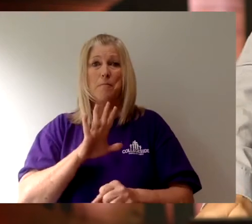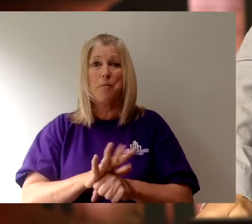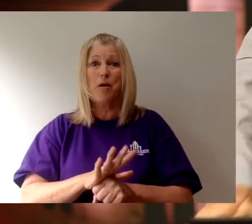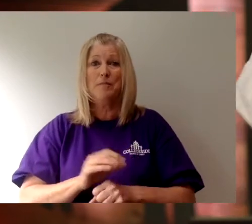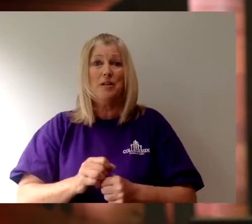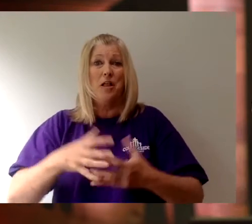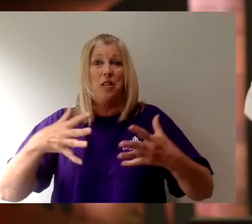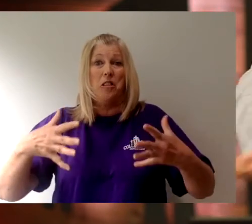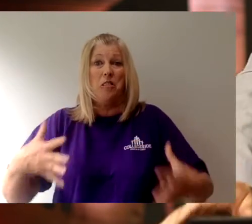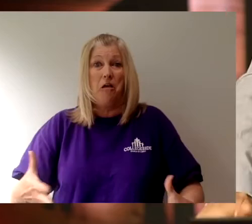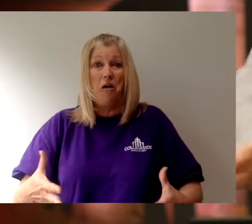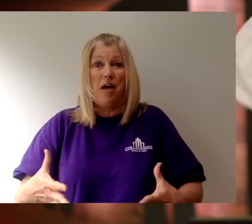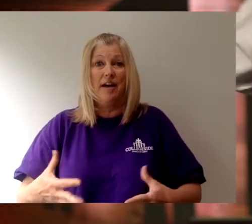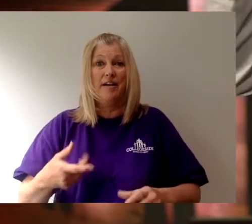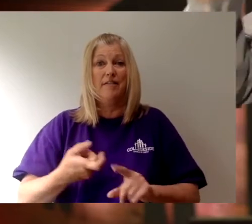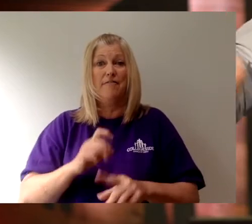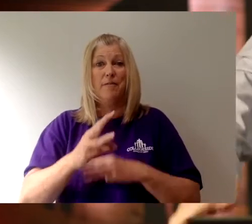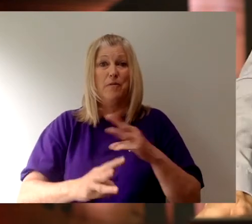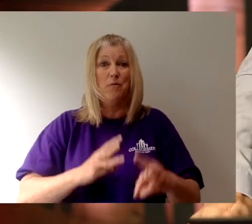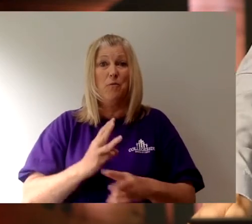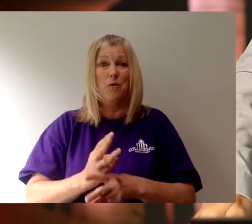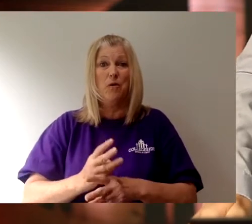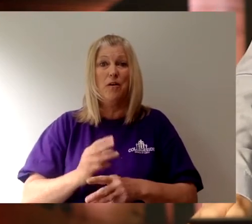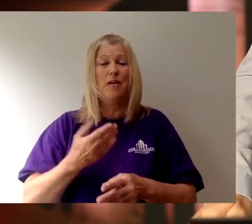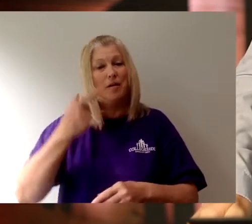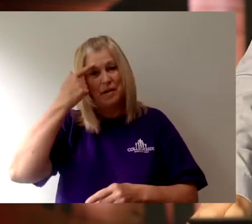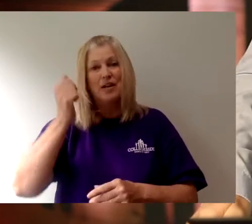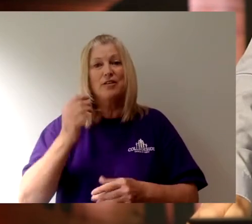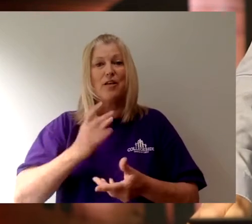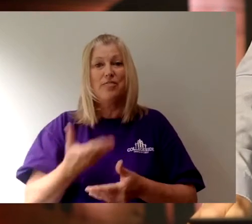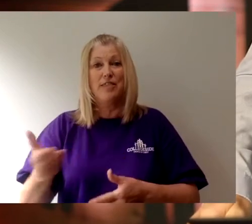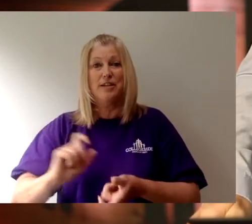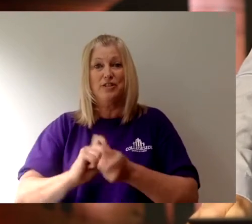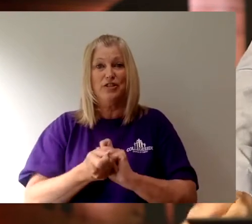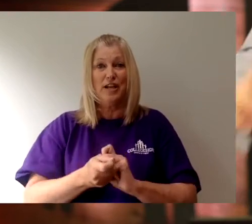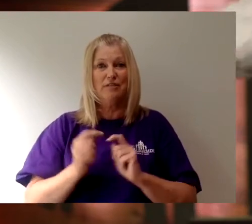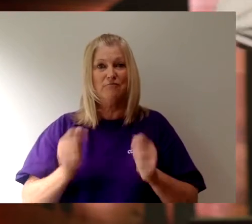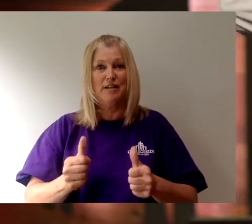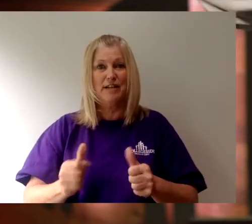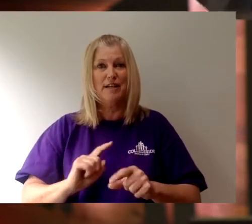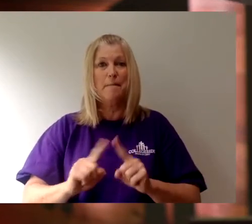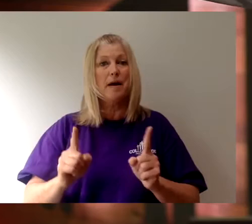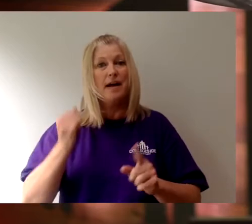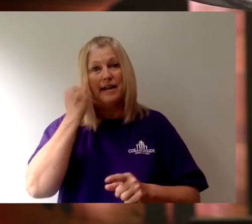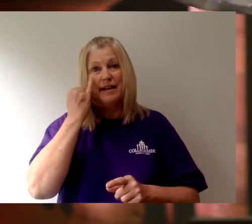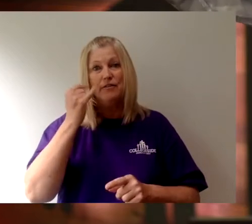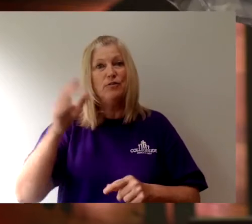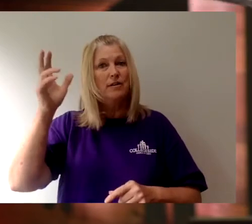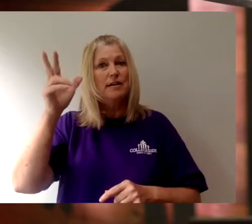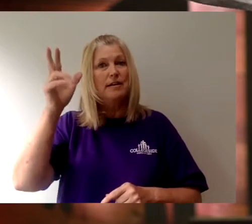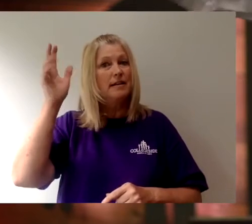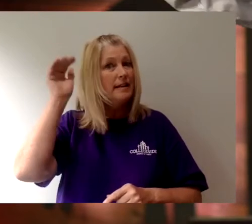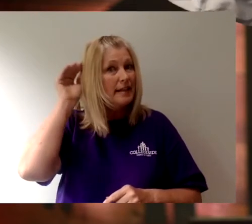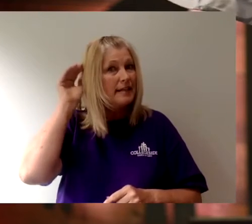from a worldly perspective because things obviously change so rapidly, but one thing I do know to be true, if you listen to any other voice